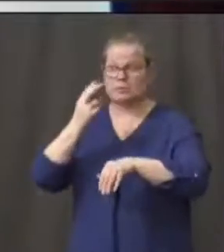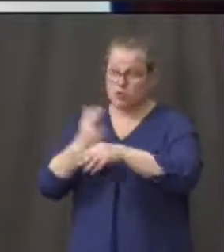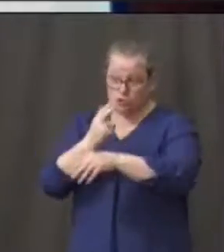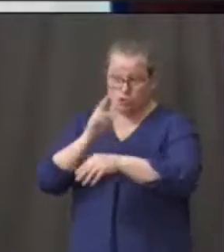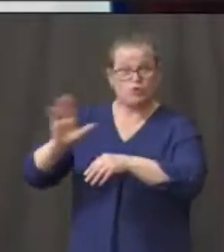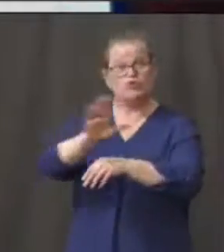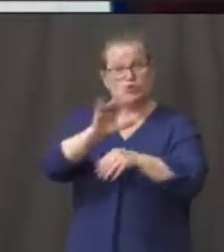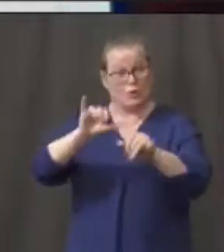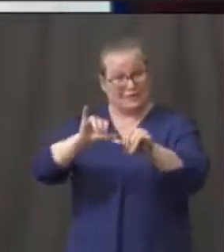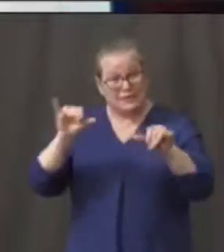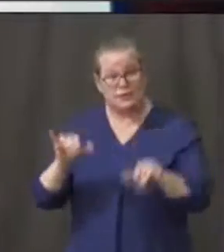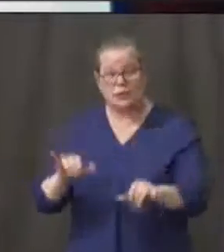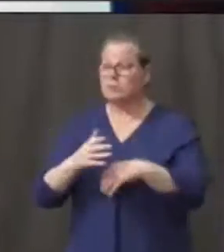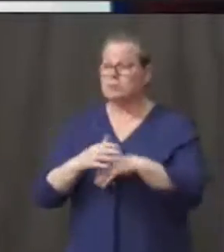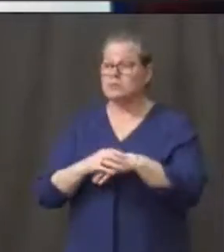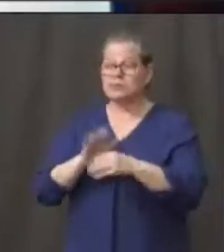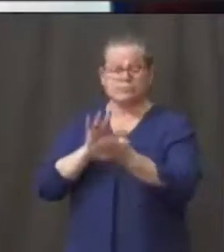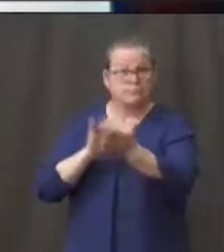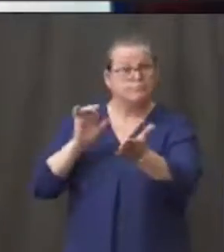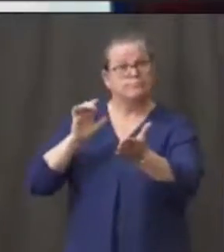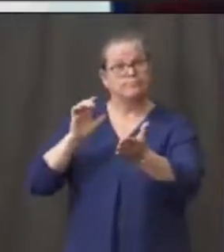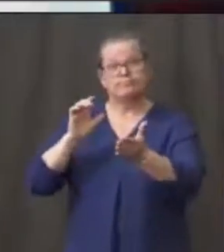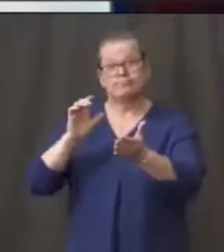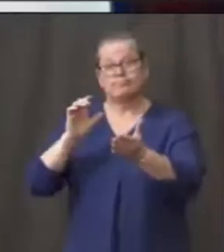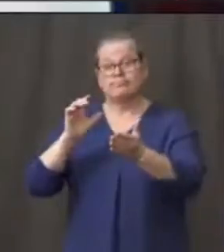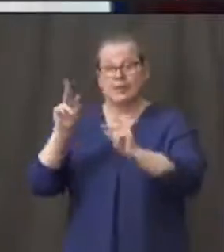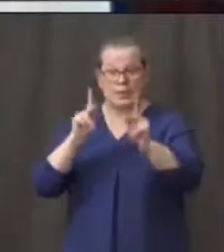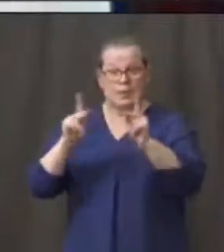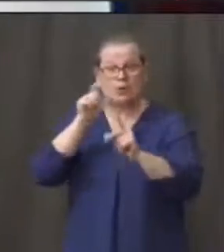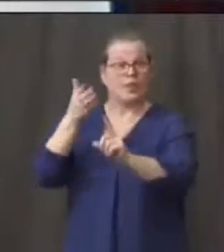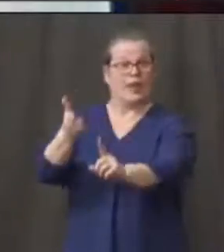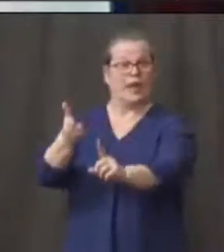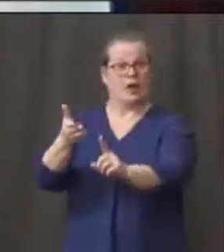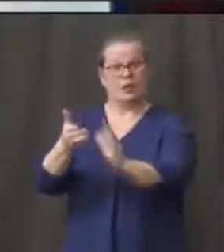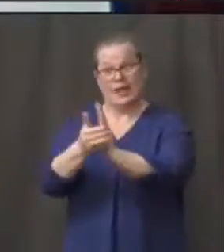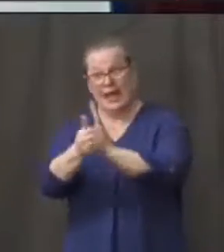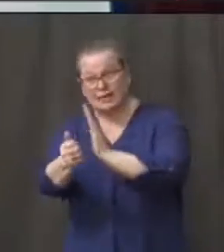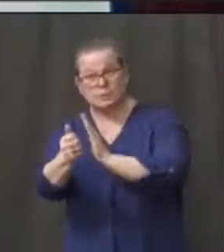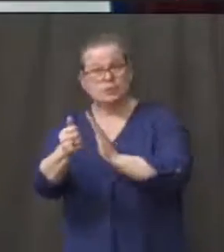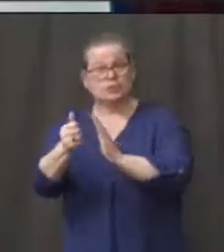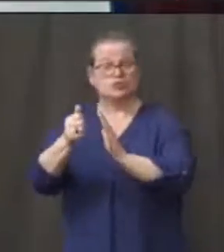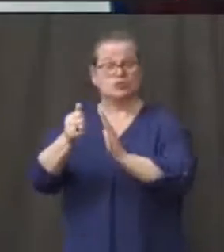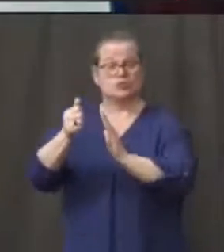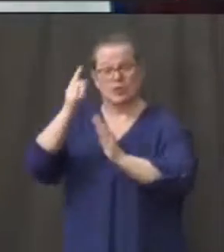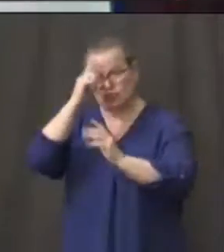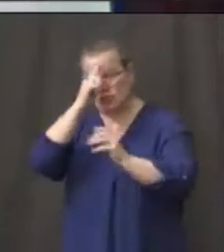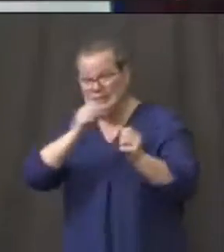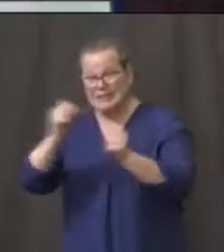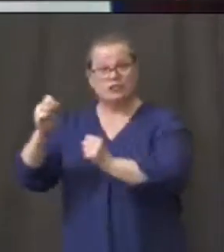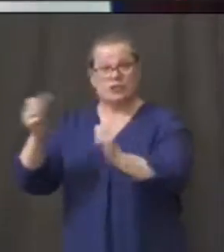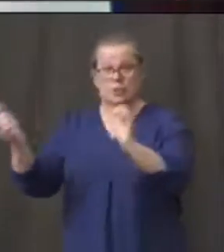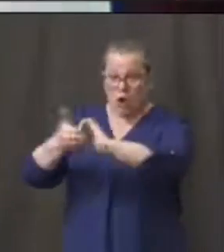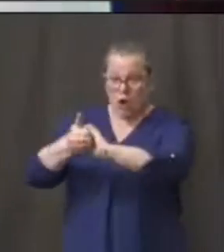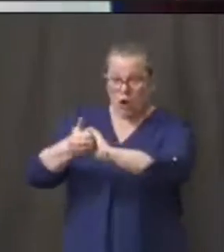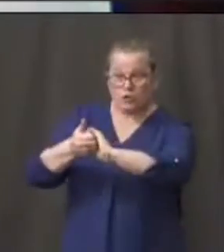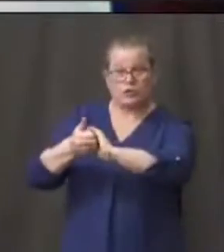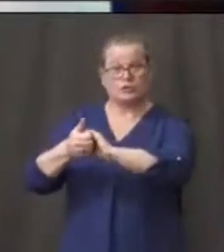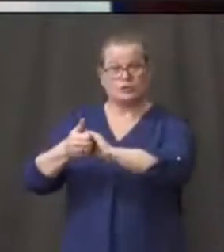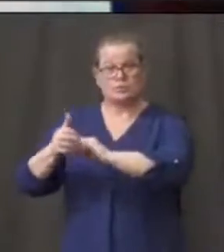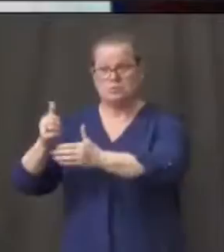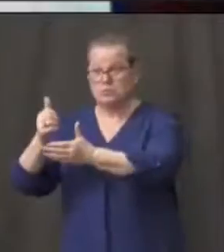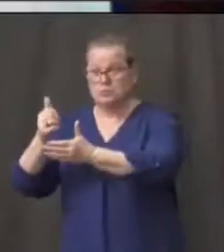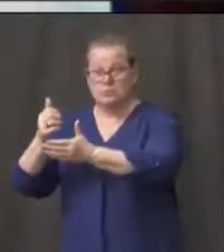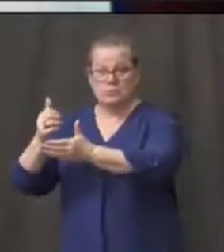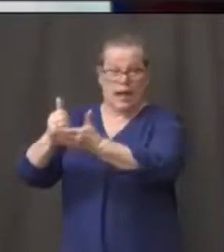in any way you can. Utilize and rely on the people that are there. Look at your strategic partners, count on them to do work and ask them to do work.